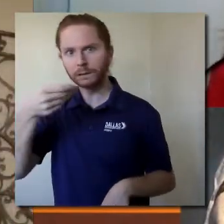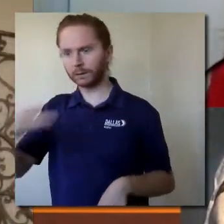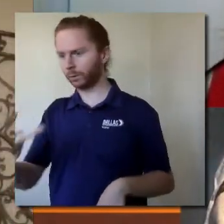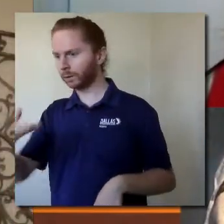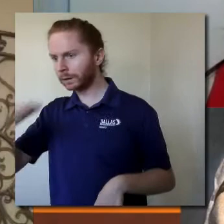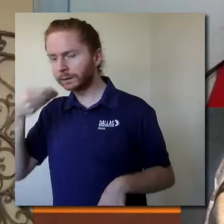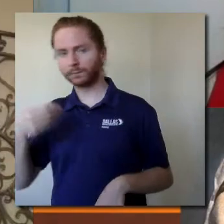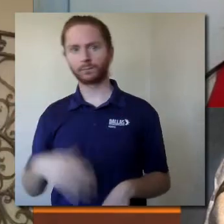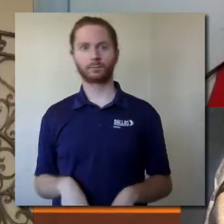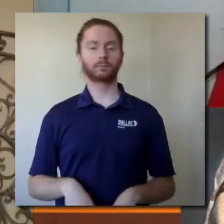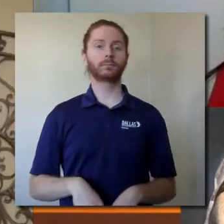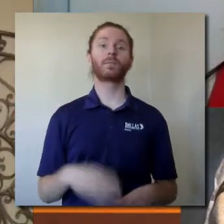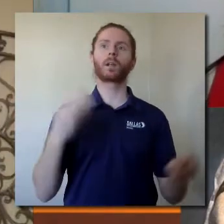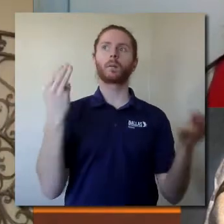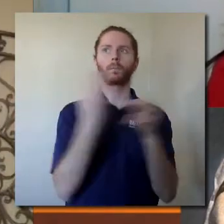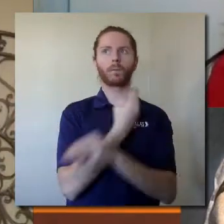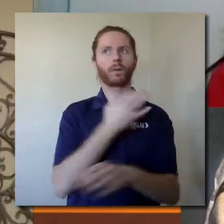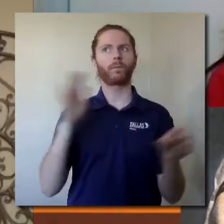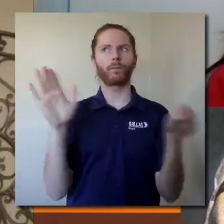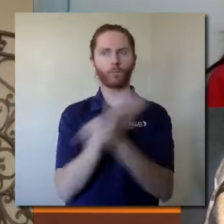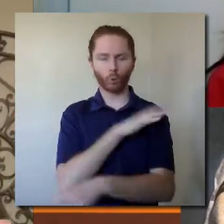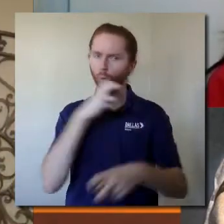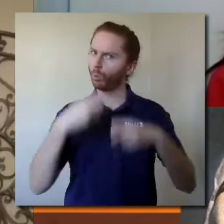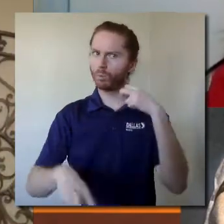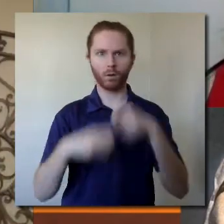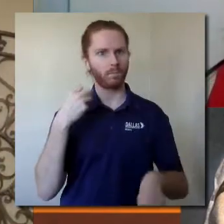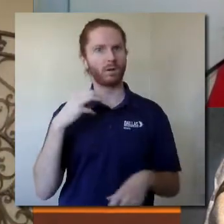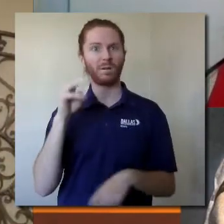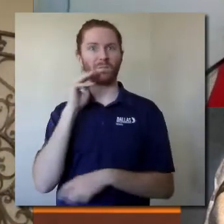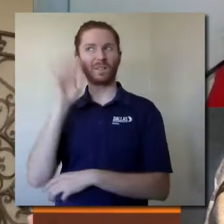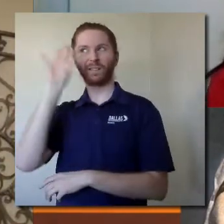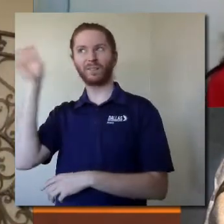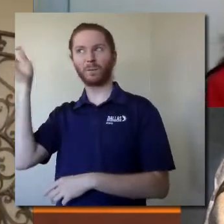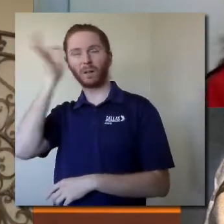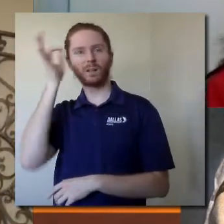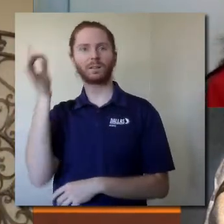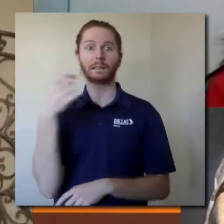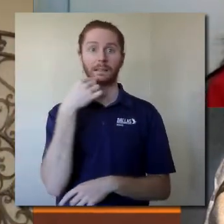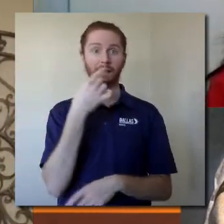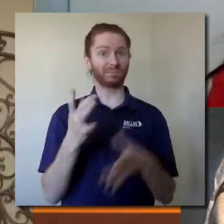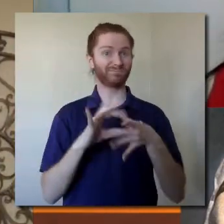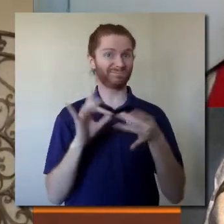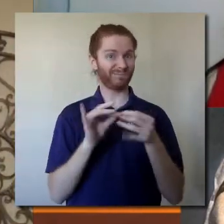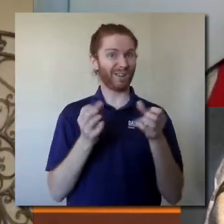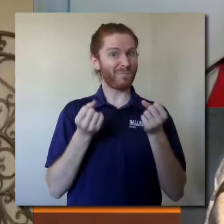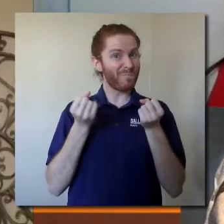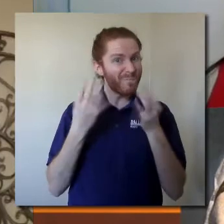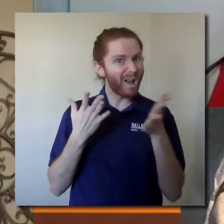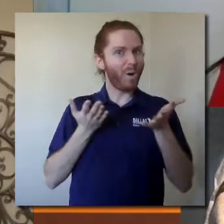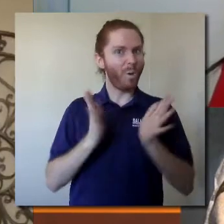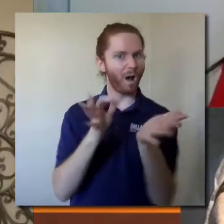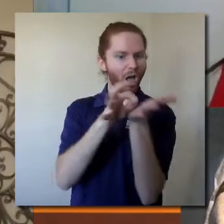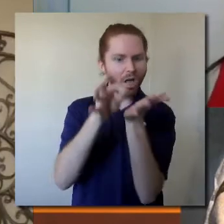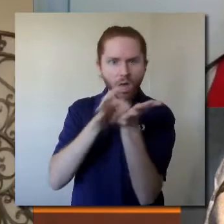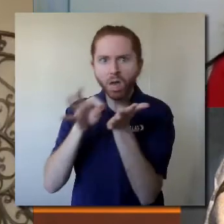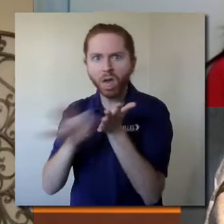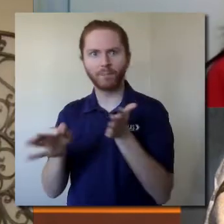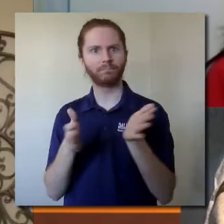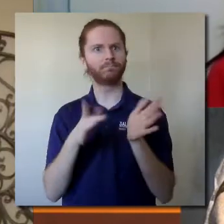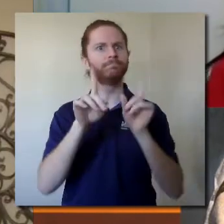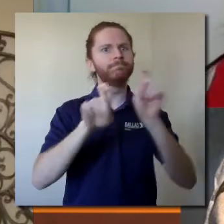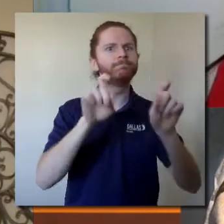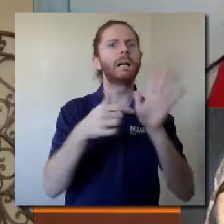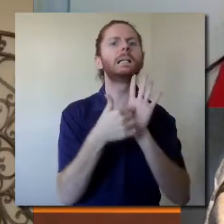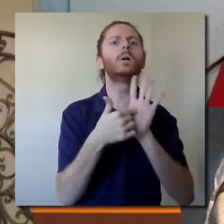Mrs. Fibonacci says there are many ways to count. She asks us to give some examples. Russell counts on his